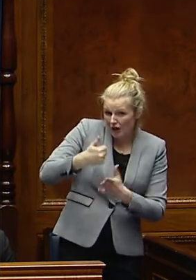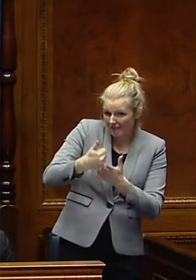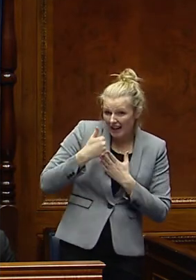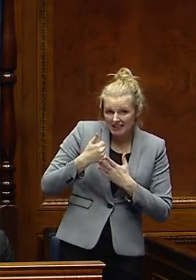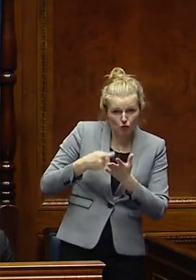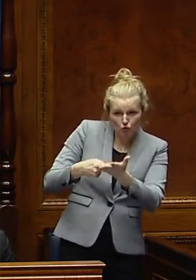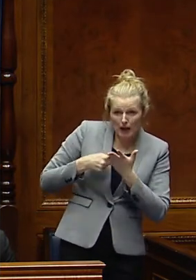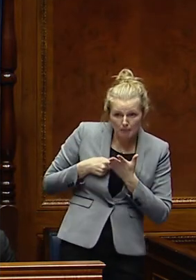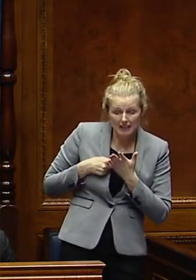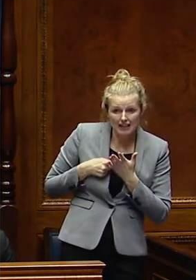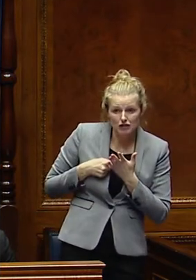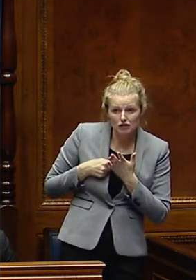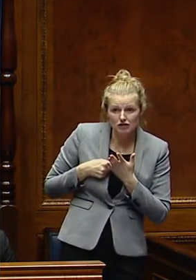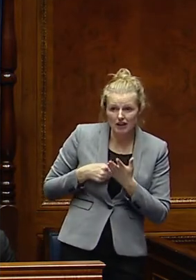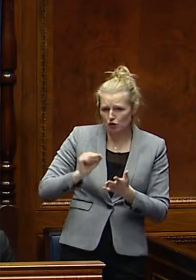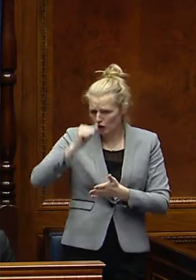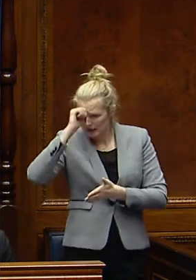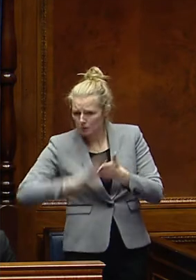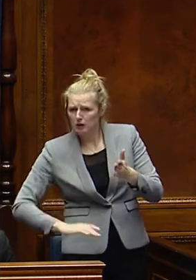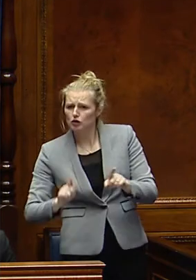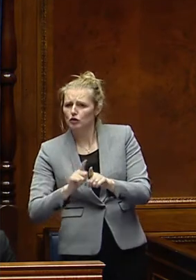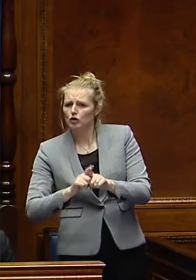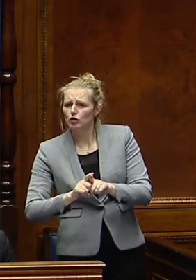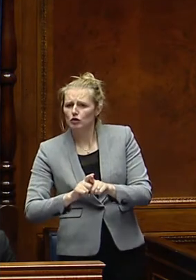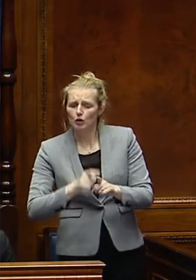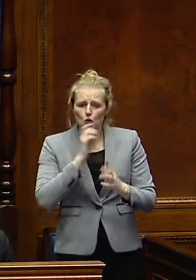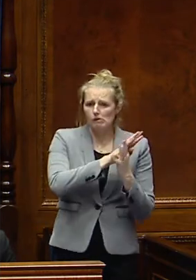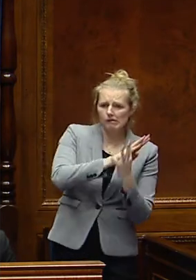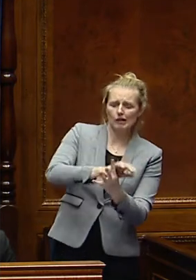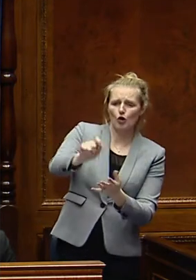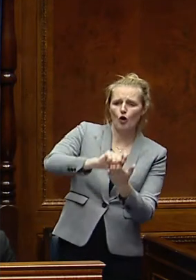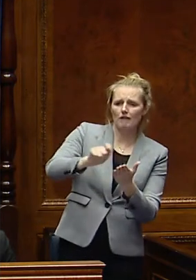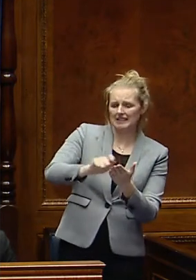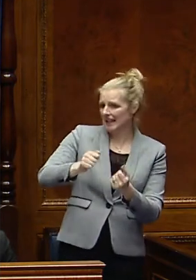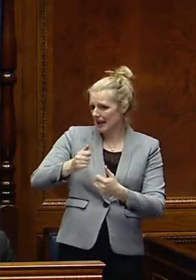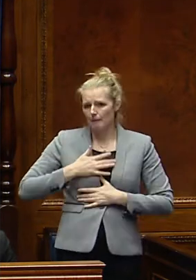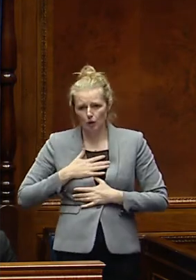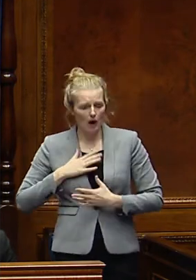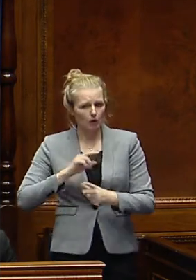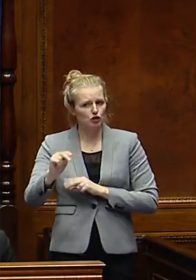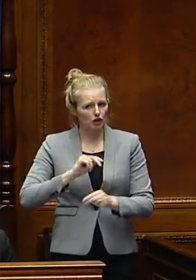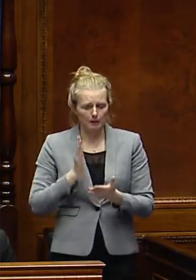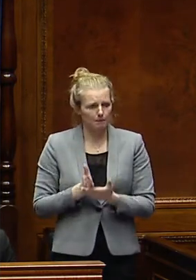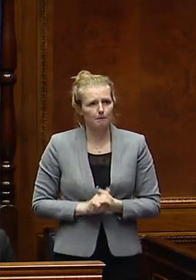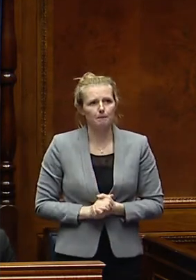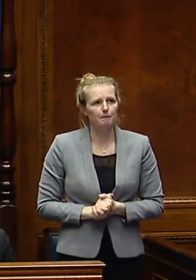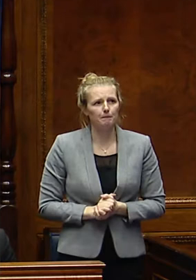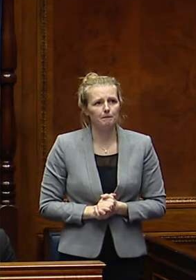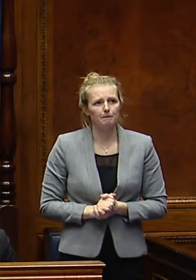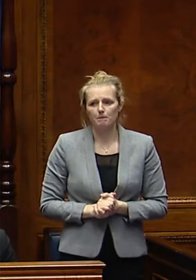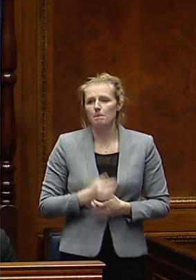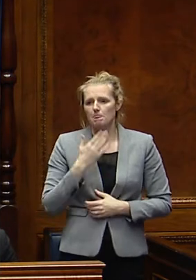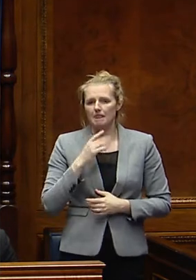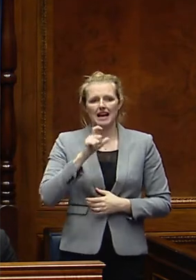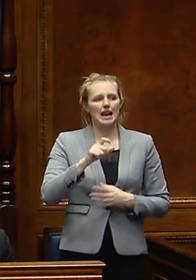recommendations and I suppose the experiences of the claimants that come into your office, I'm keen to sit down and have a chat with you also. We